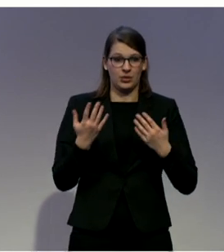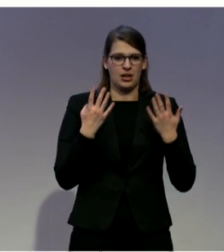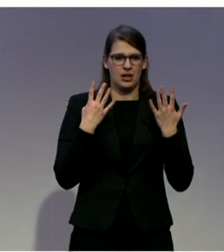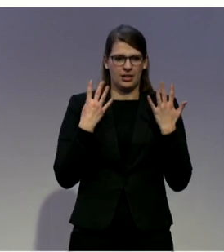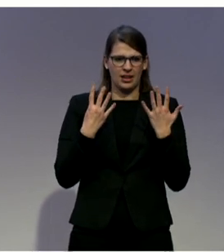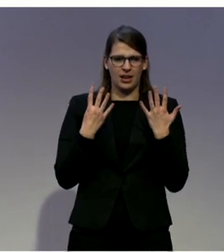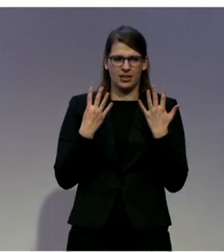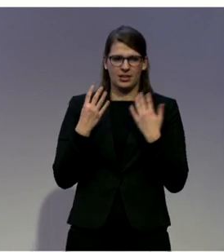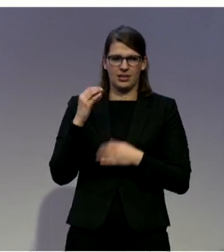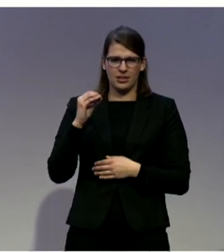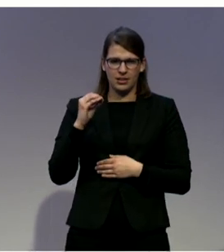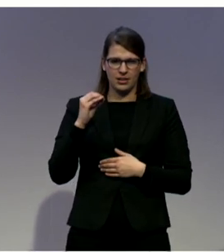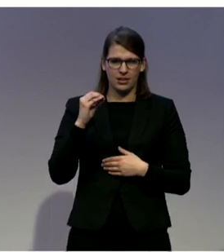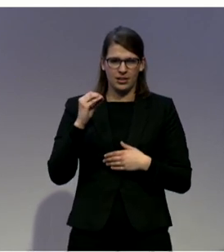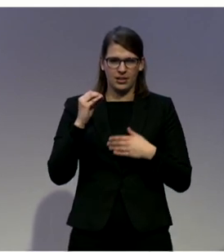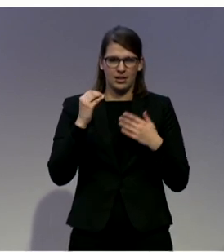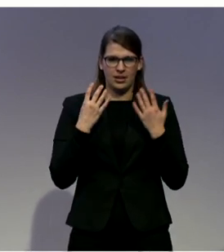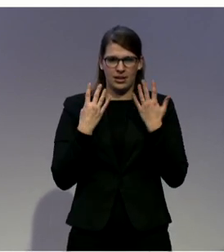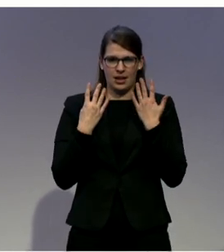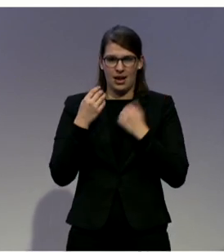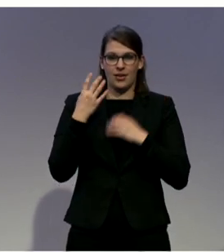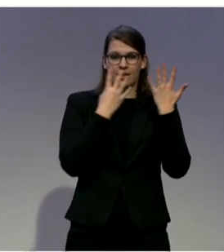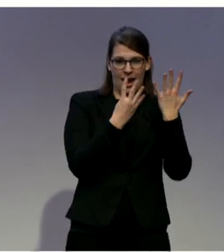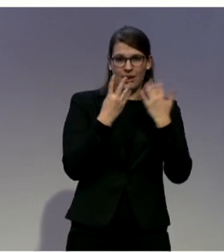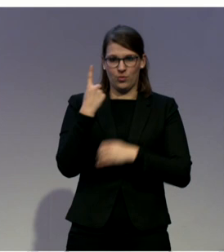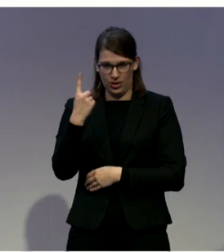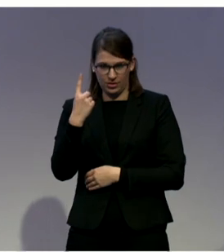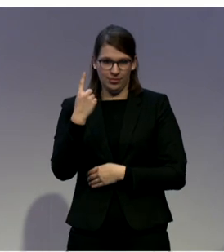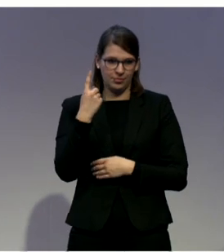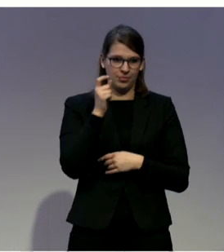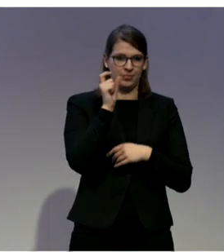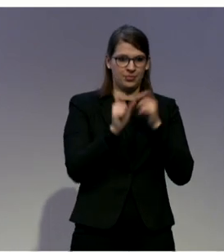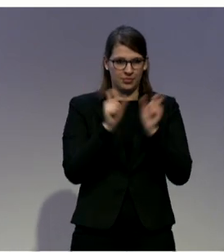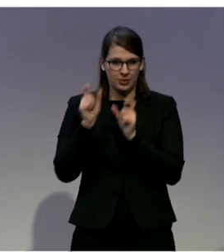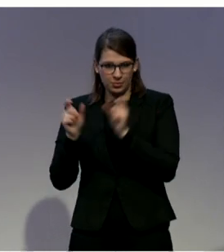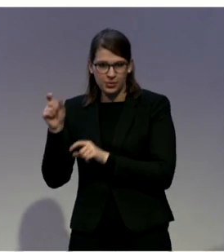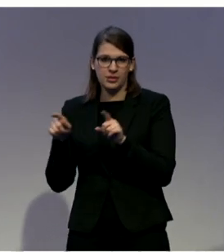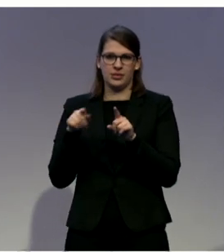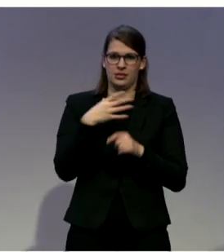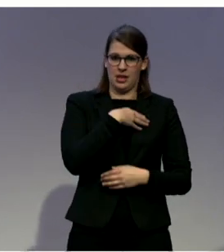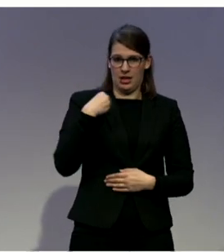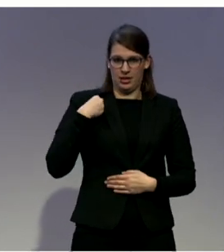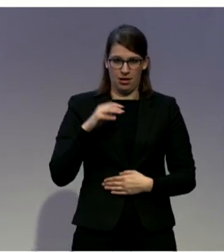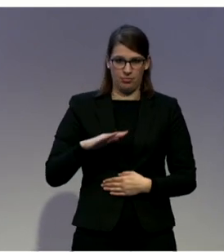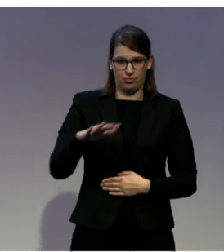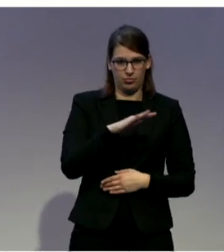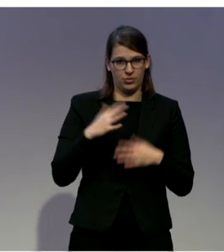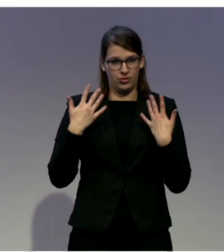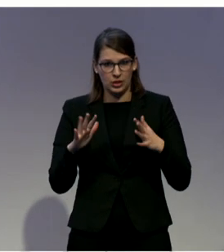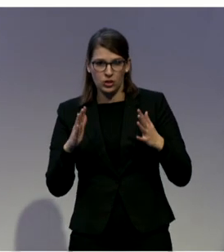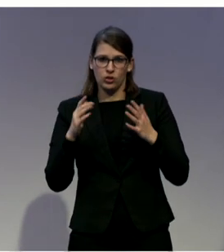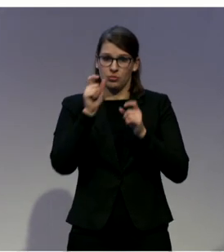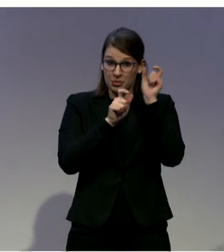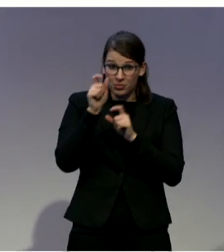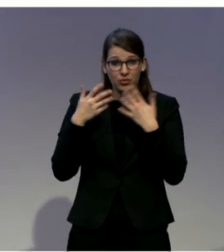community flights, apartments and houses in all parts of Zagreb. And depending on the size of these